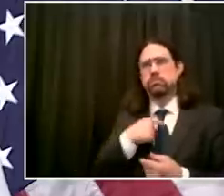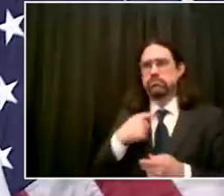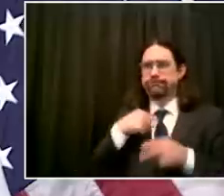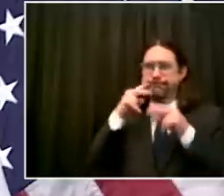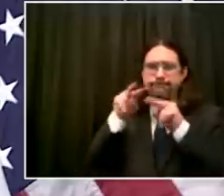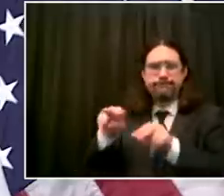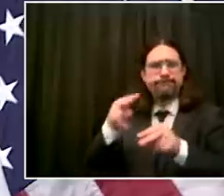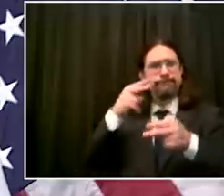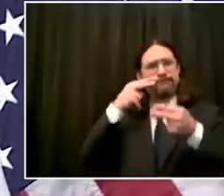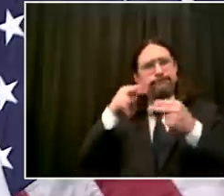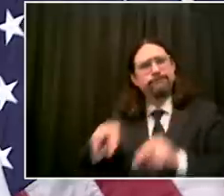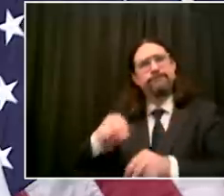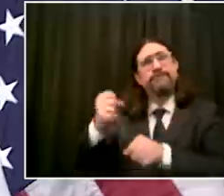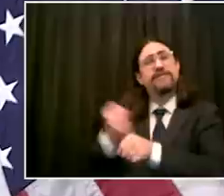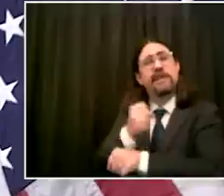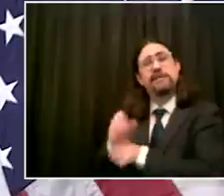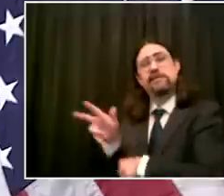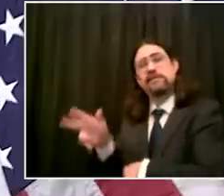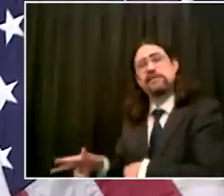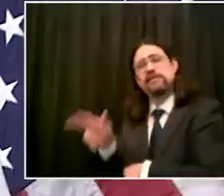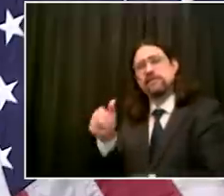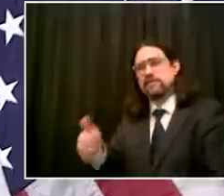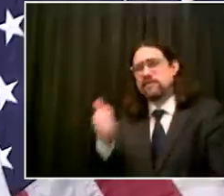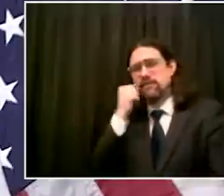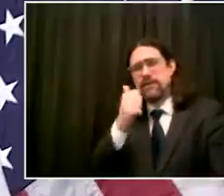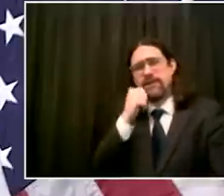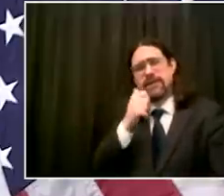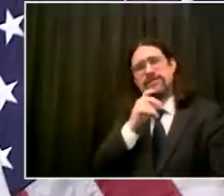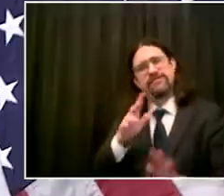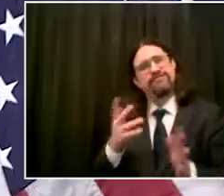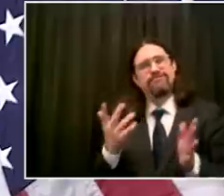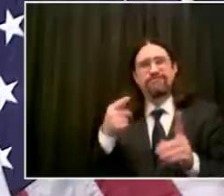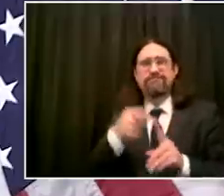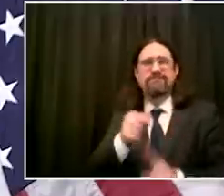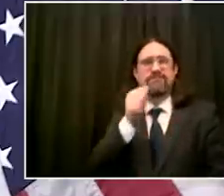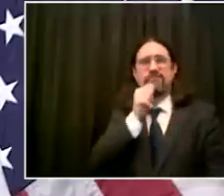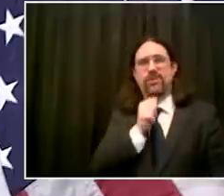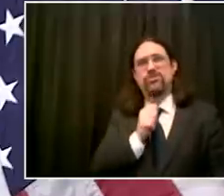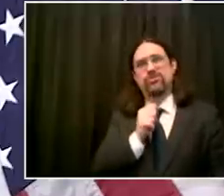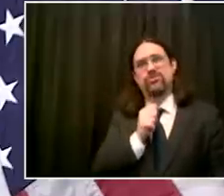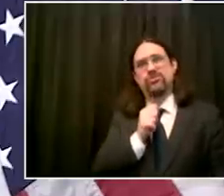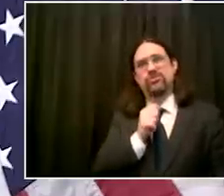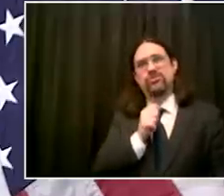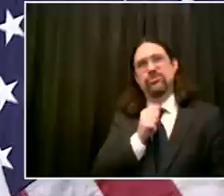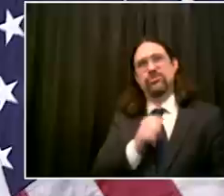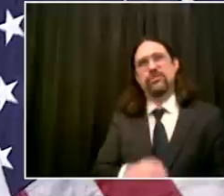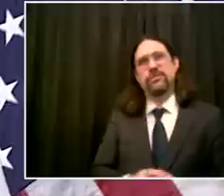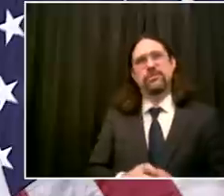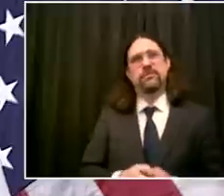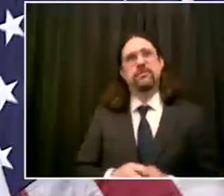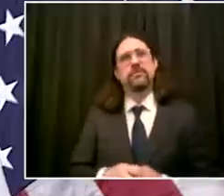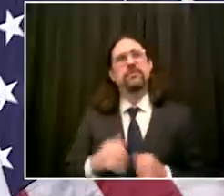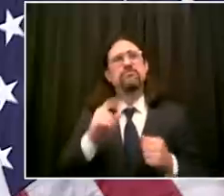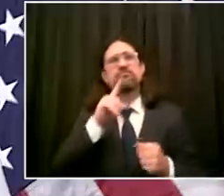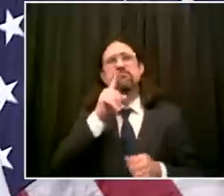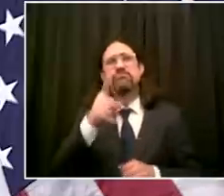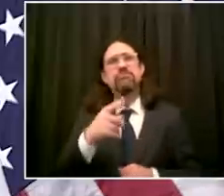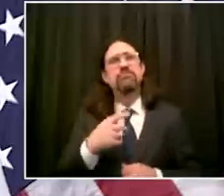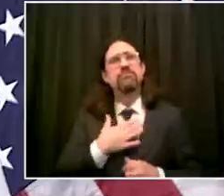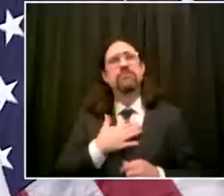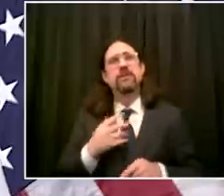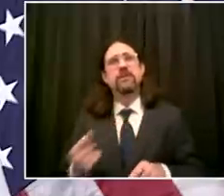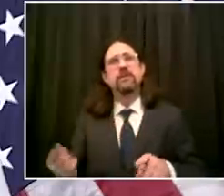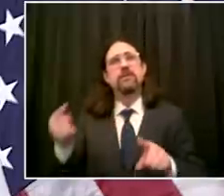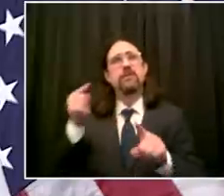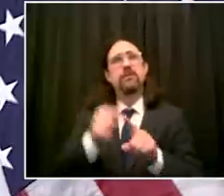some opening up as we go along and then september crucial opening schools i want to see if we can get open the whole